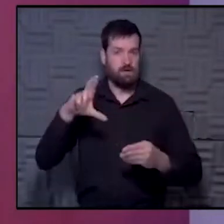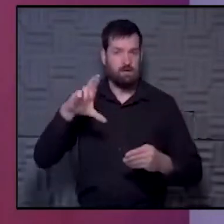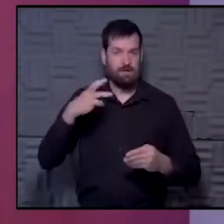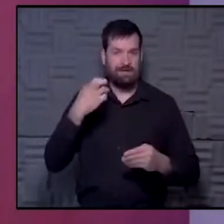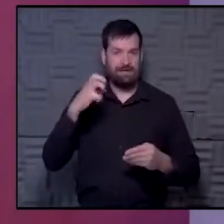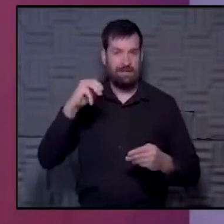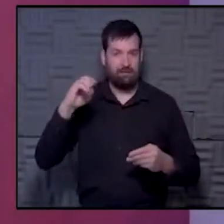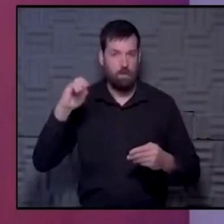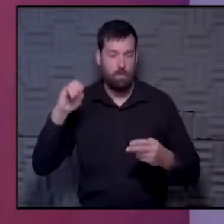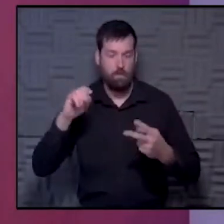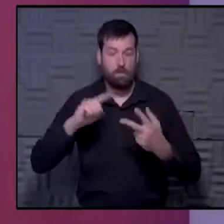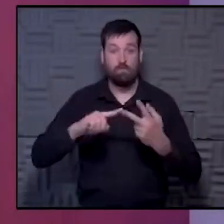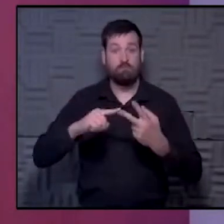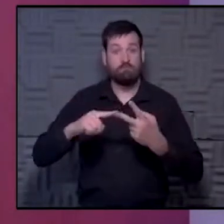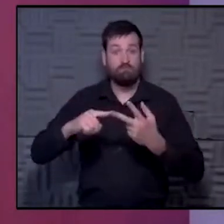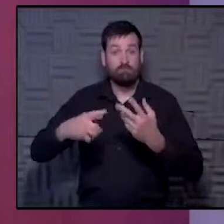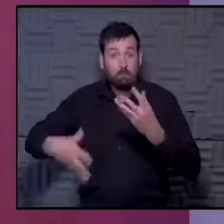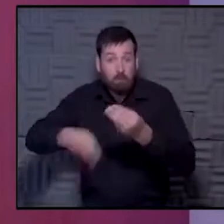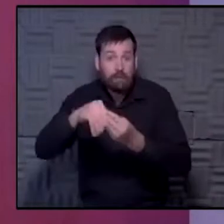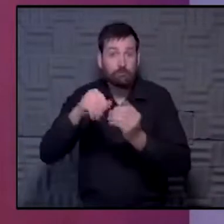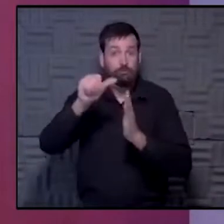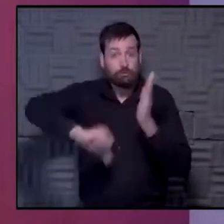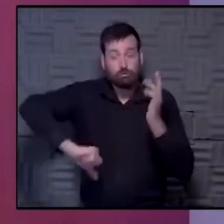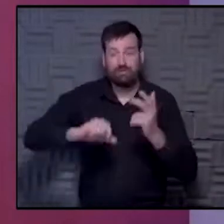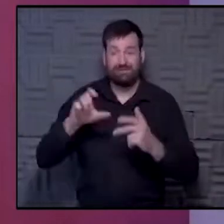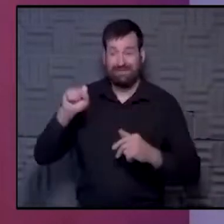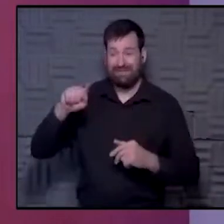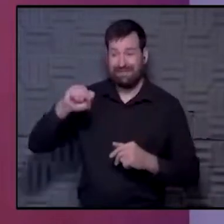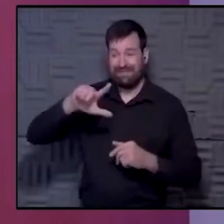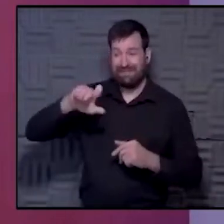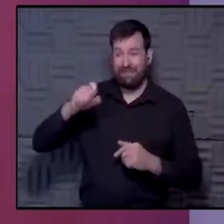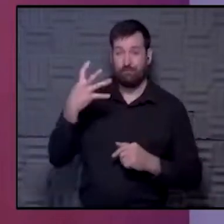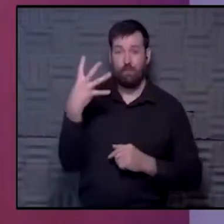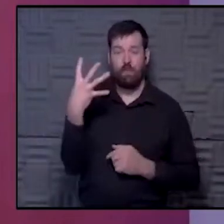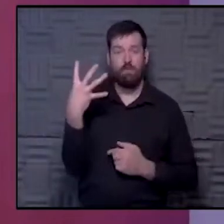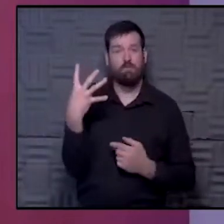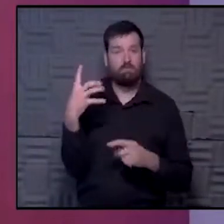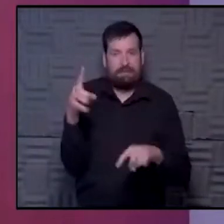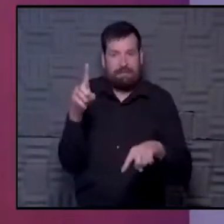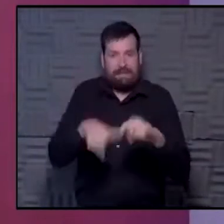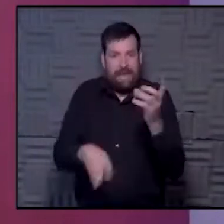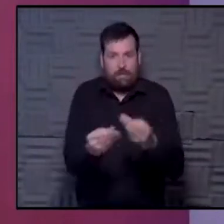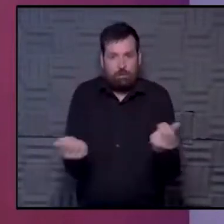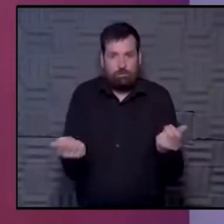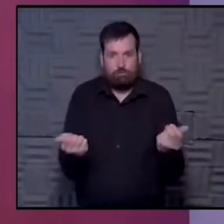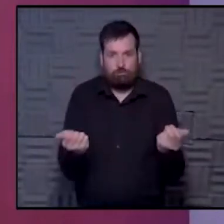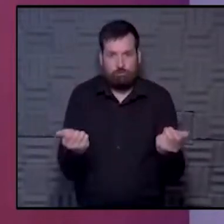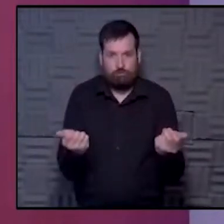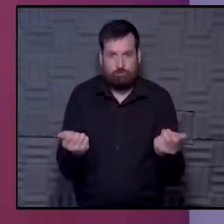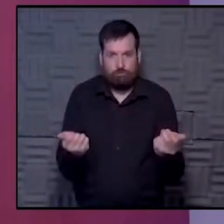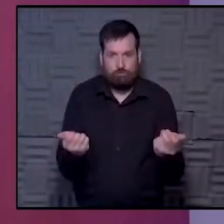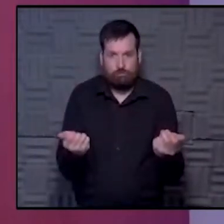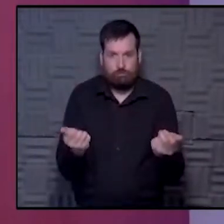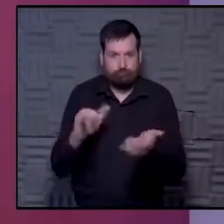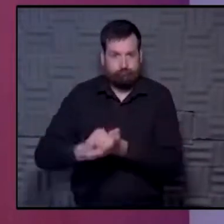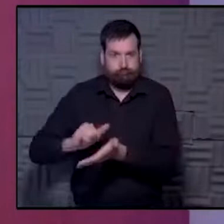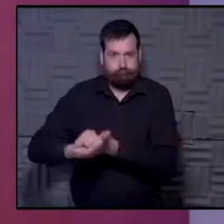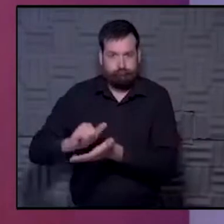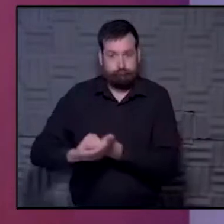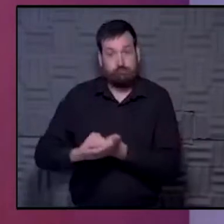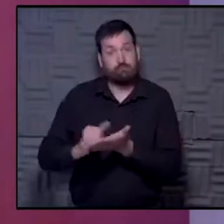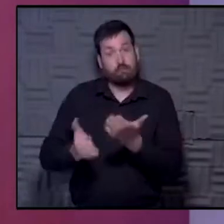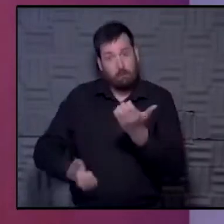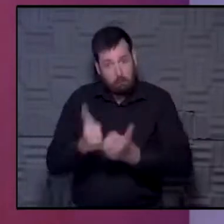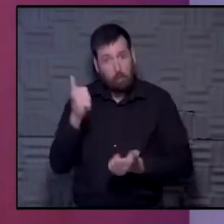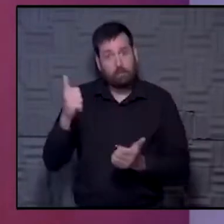need both surgery and radiation. And for stage 4 cancer, becomes incurable. And so really, I think, for the major cancers we